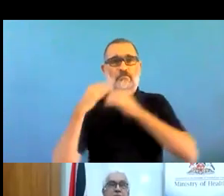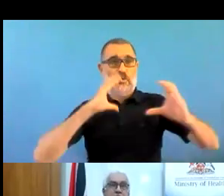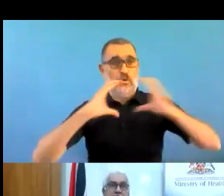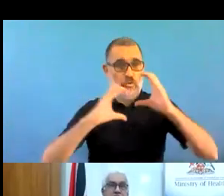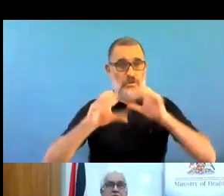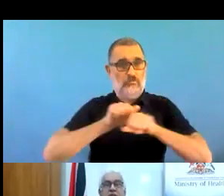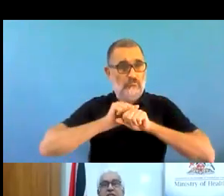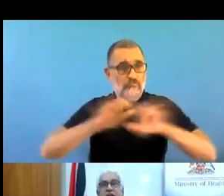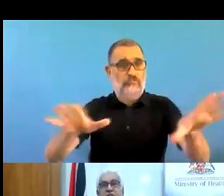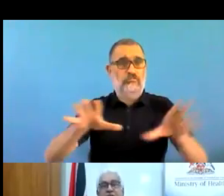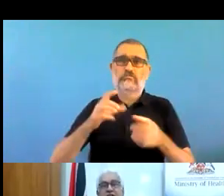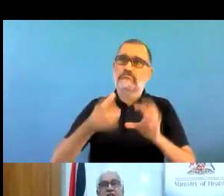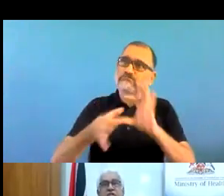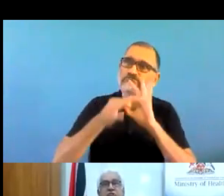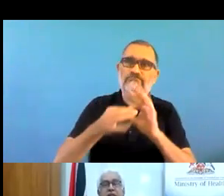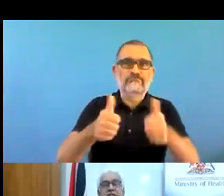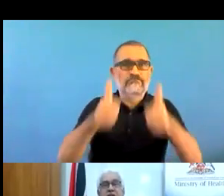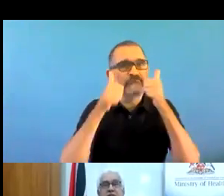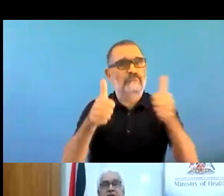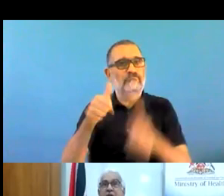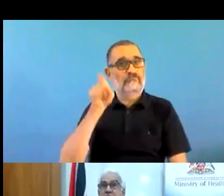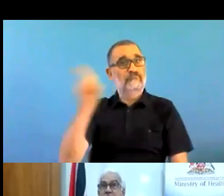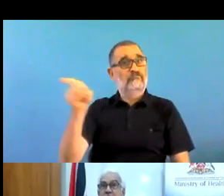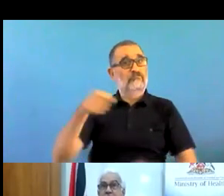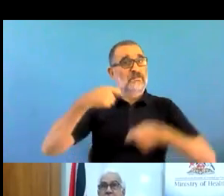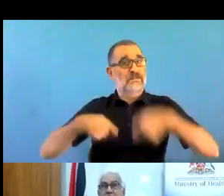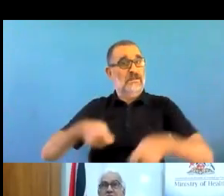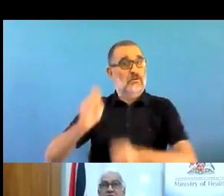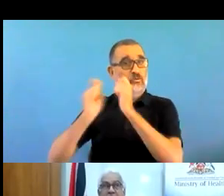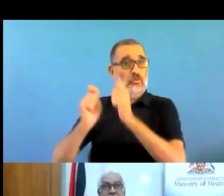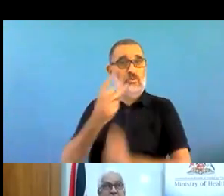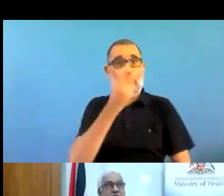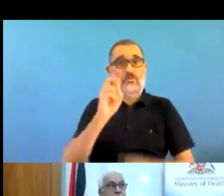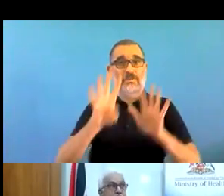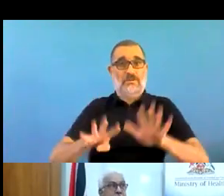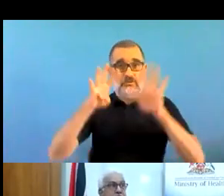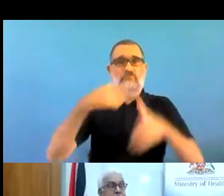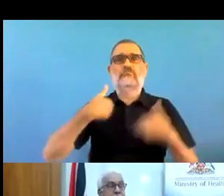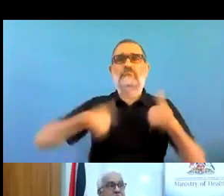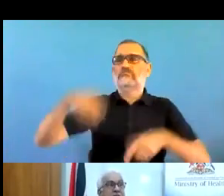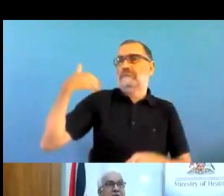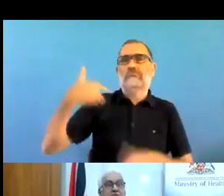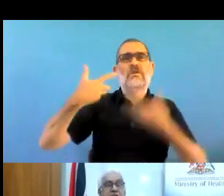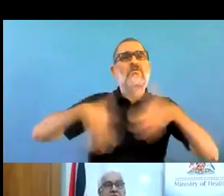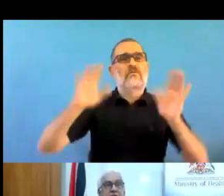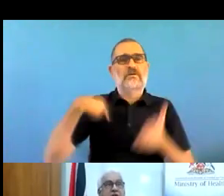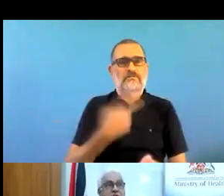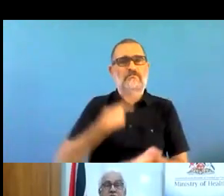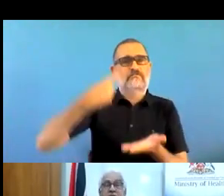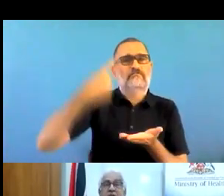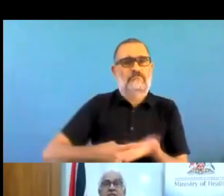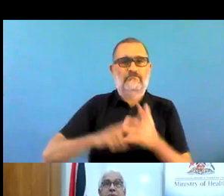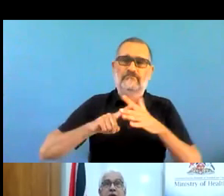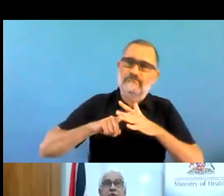start the process of decentralization of mental health. And I must say that has proven to be a lifesaver